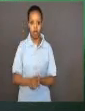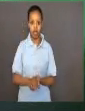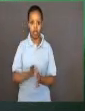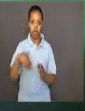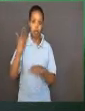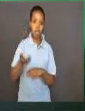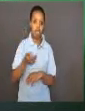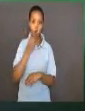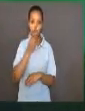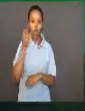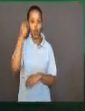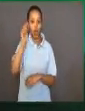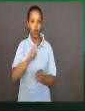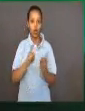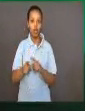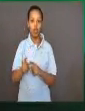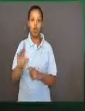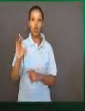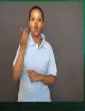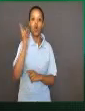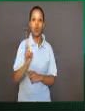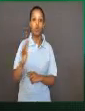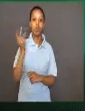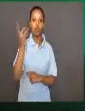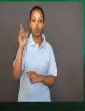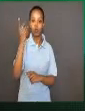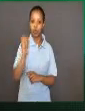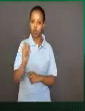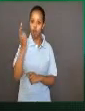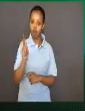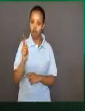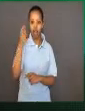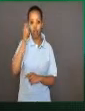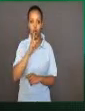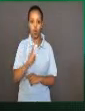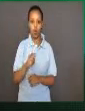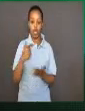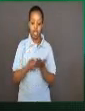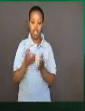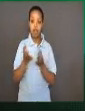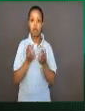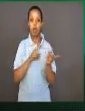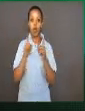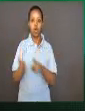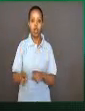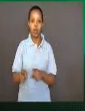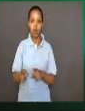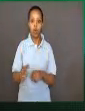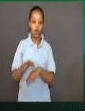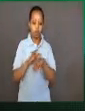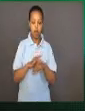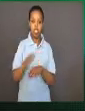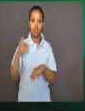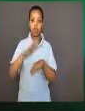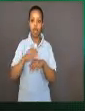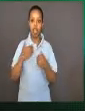theory is the cosmozoan theory. It states that life on earth